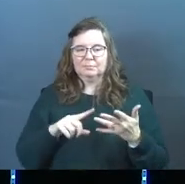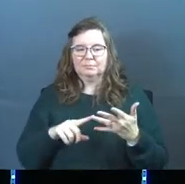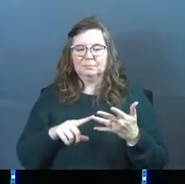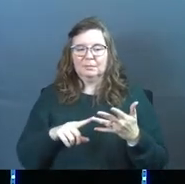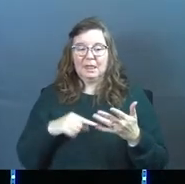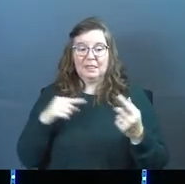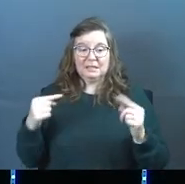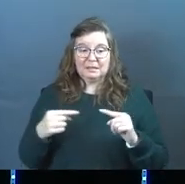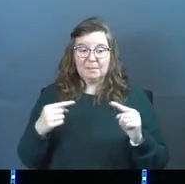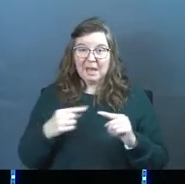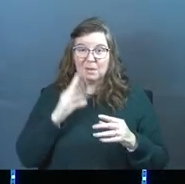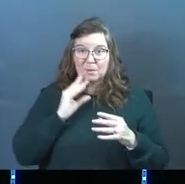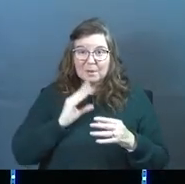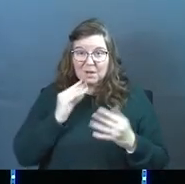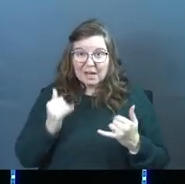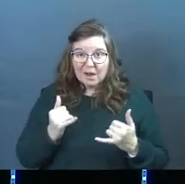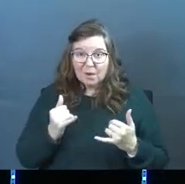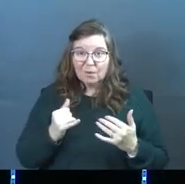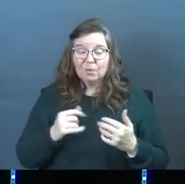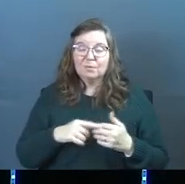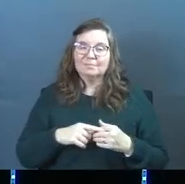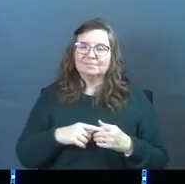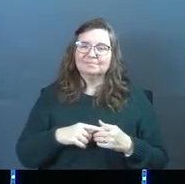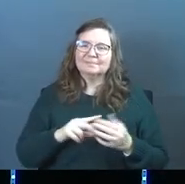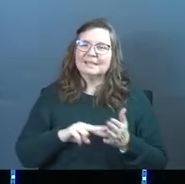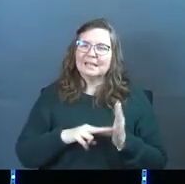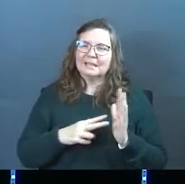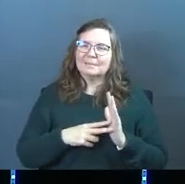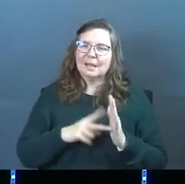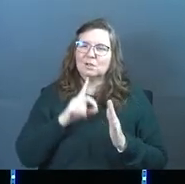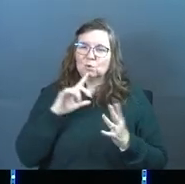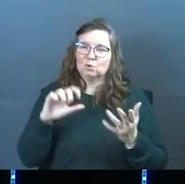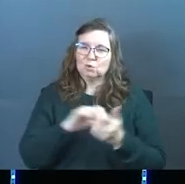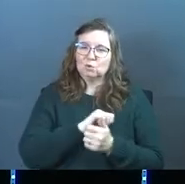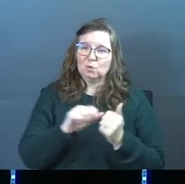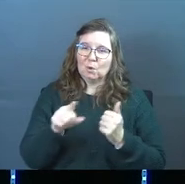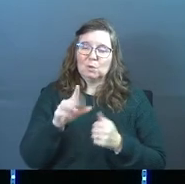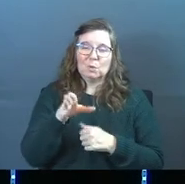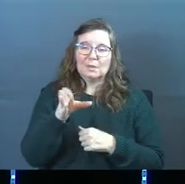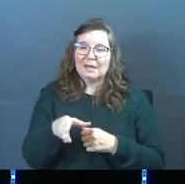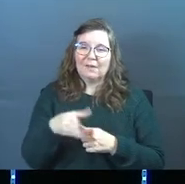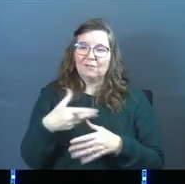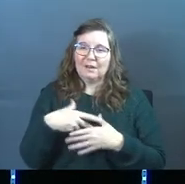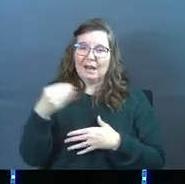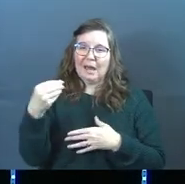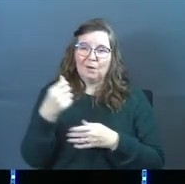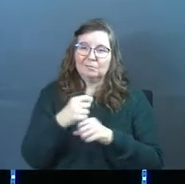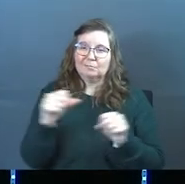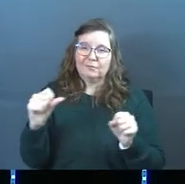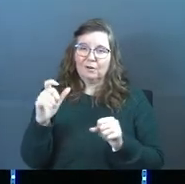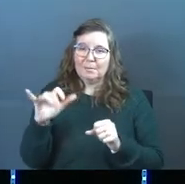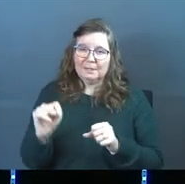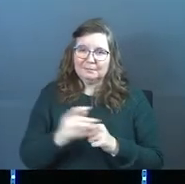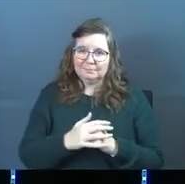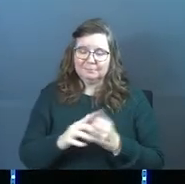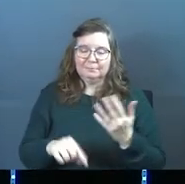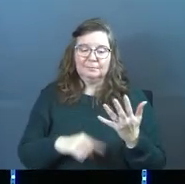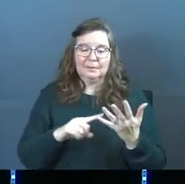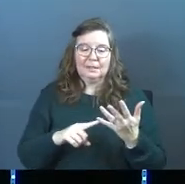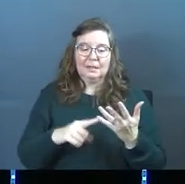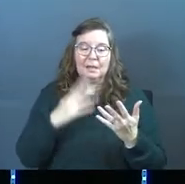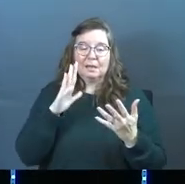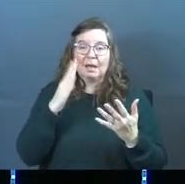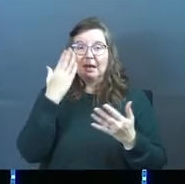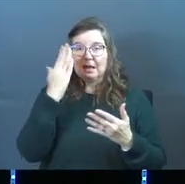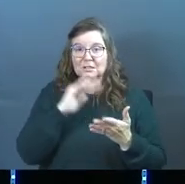This pain that you're going through right now, it is meant to ultimately destroy you. You'll never get out of it. God has